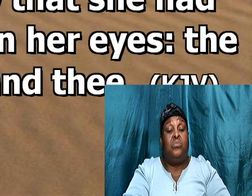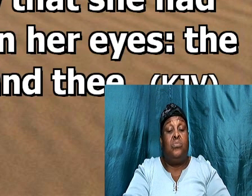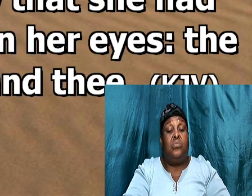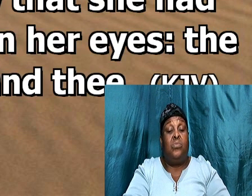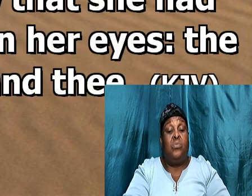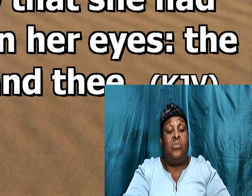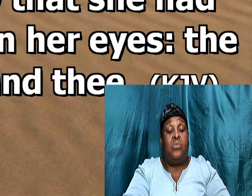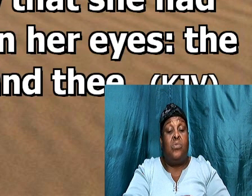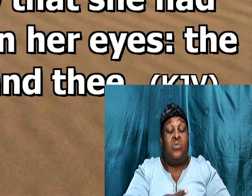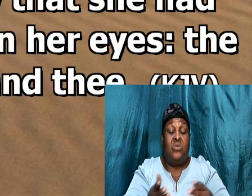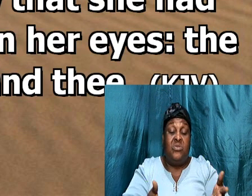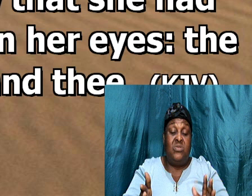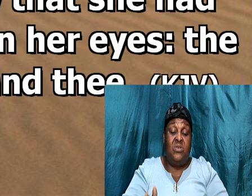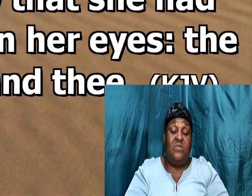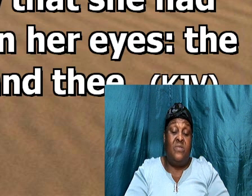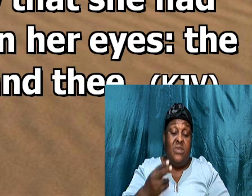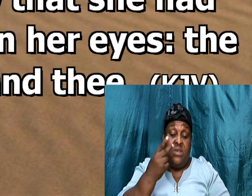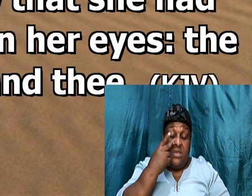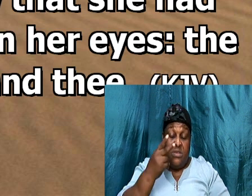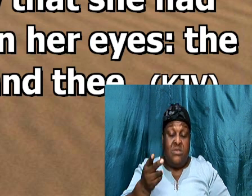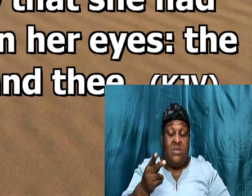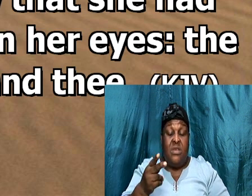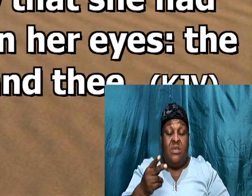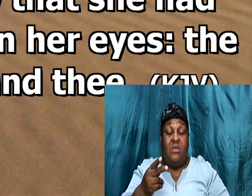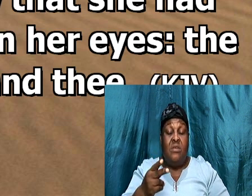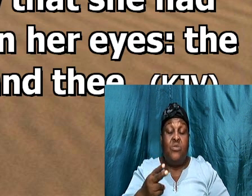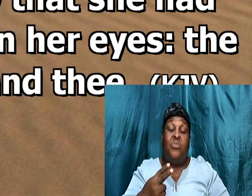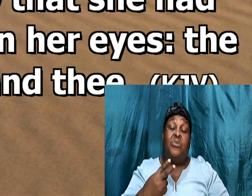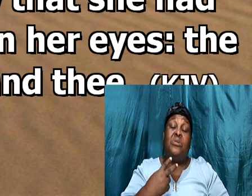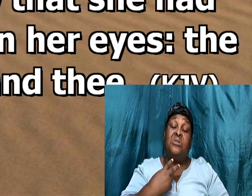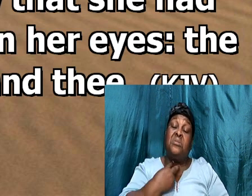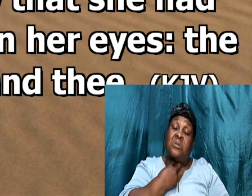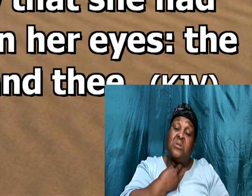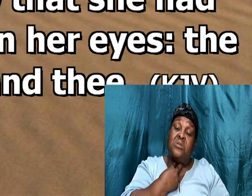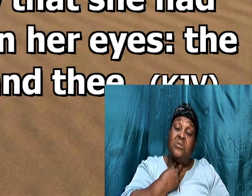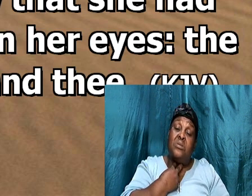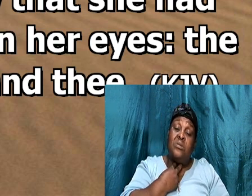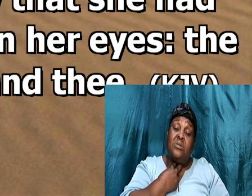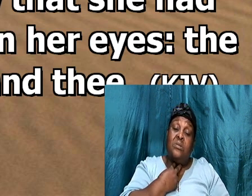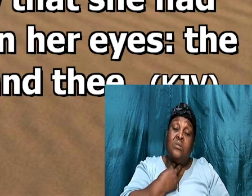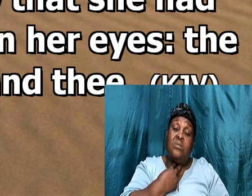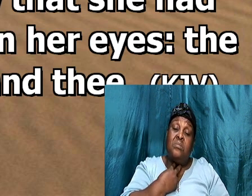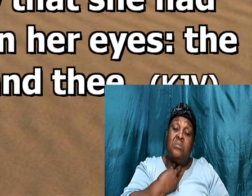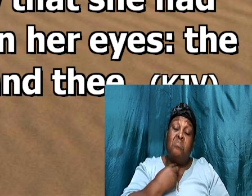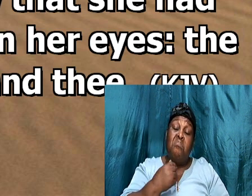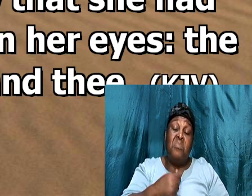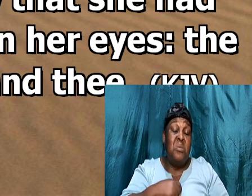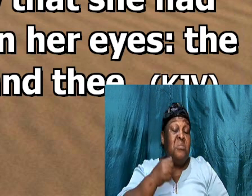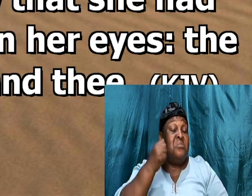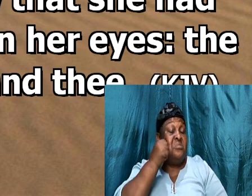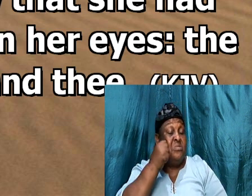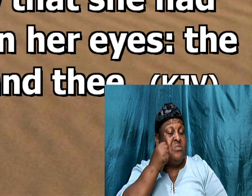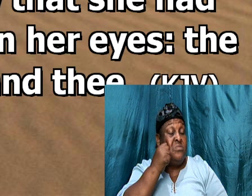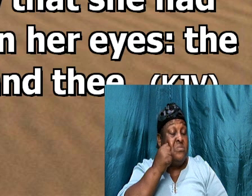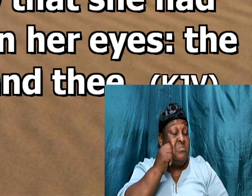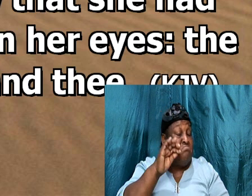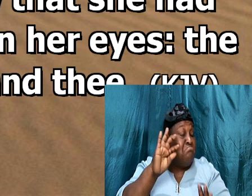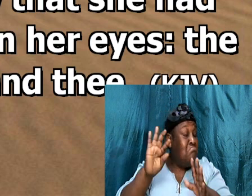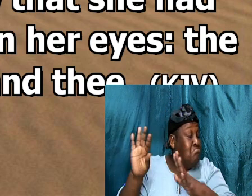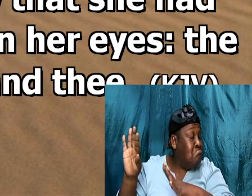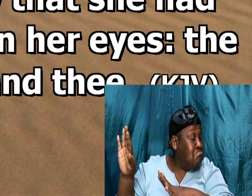said last week, that despised, mean to regard, with contempt, or to scorn, Hagar scorned her.